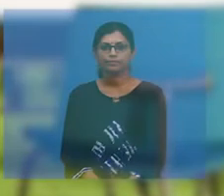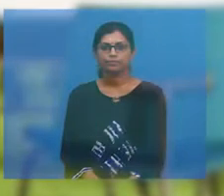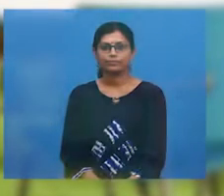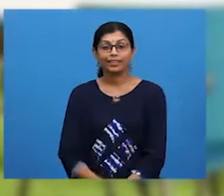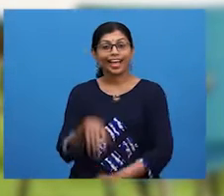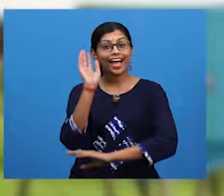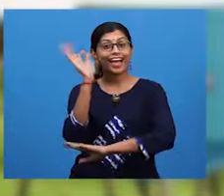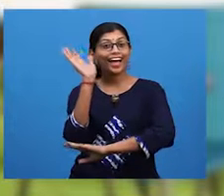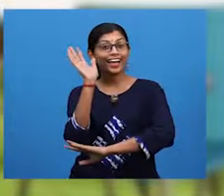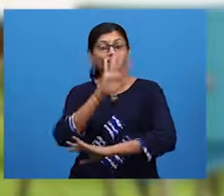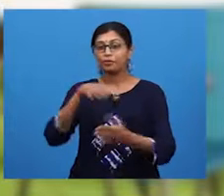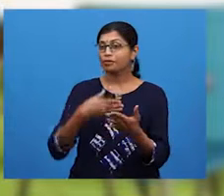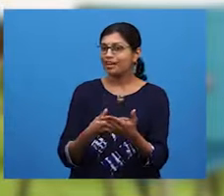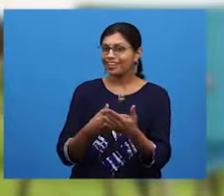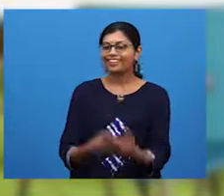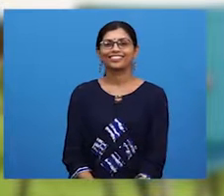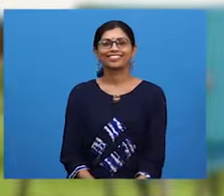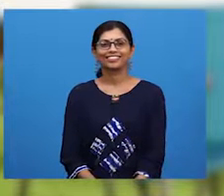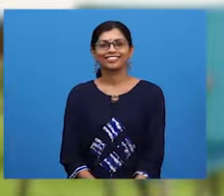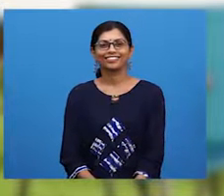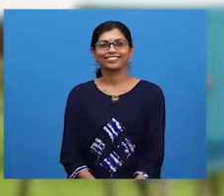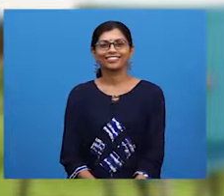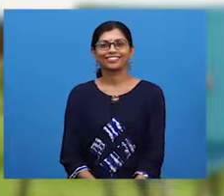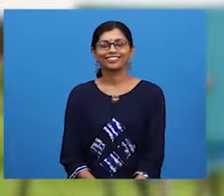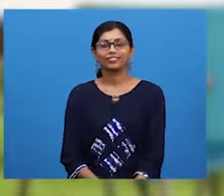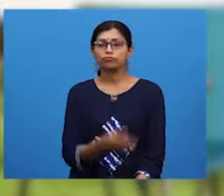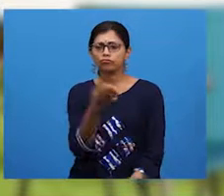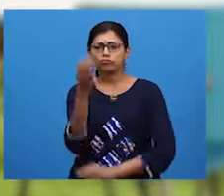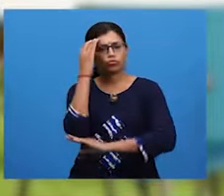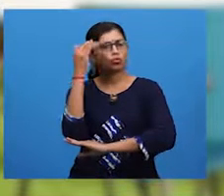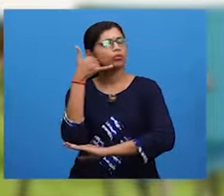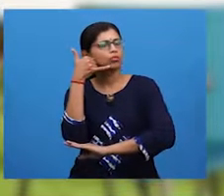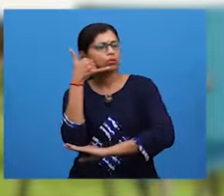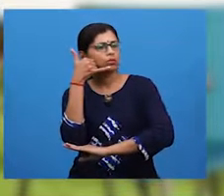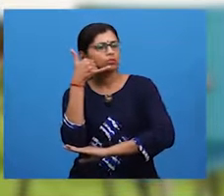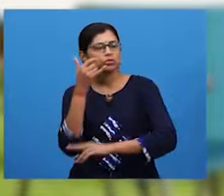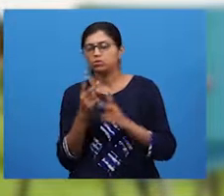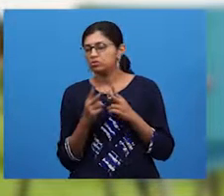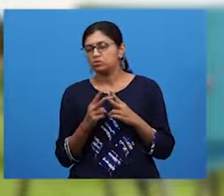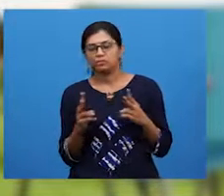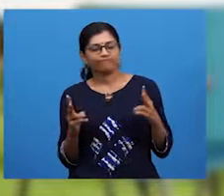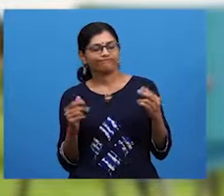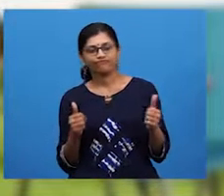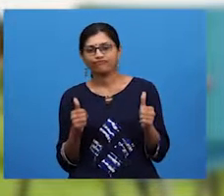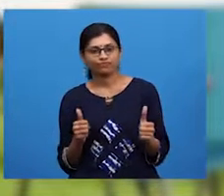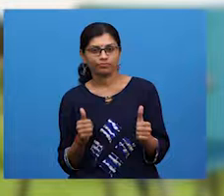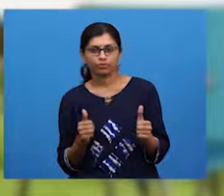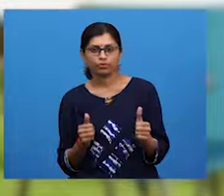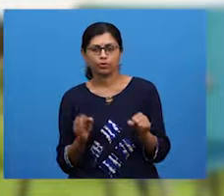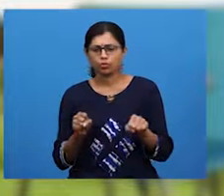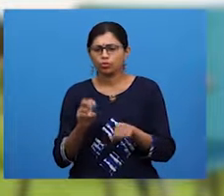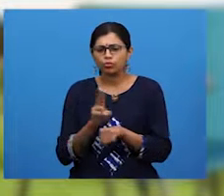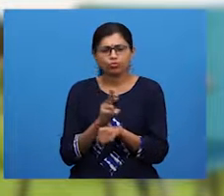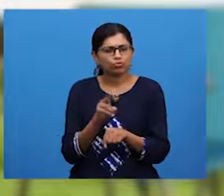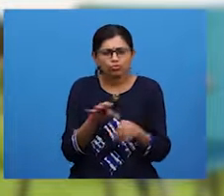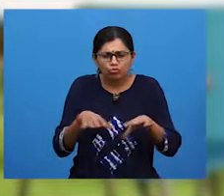Hi boys and girls, the mobile phone is a superb invention, we can do so